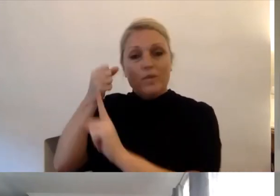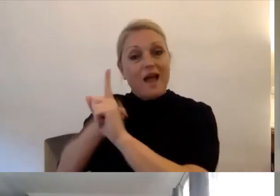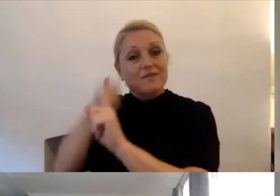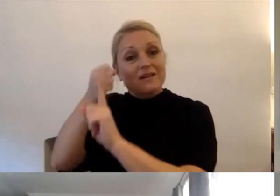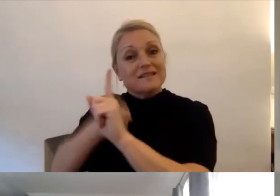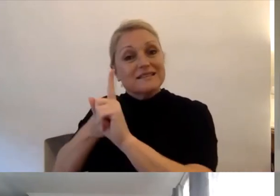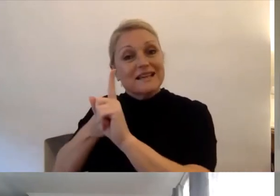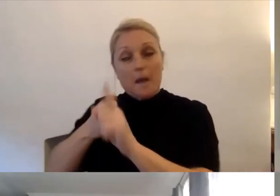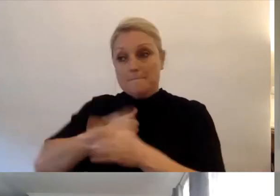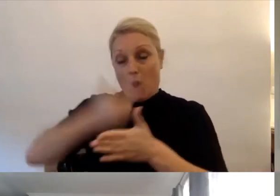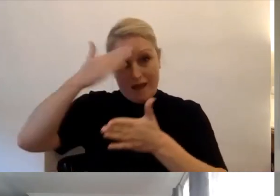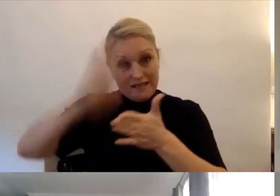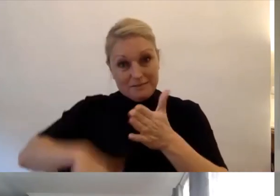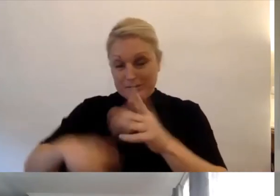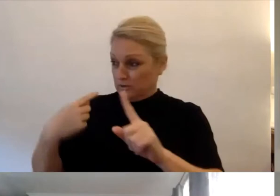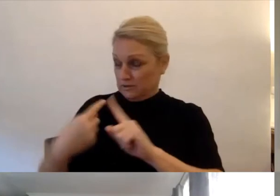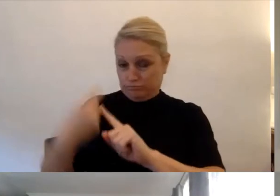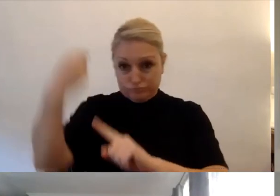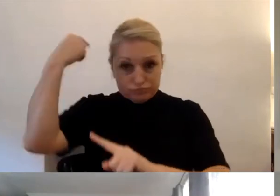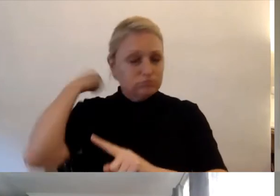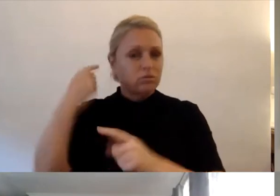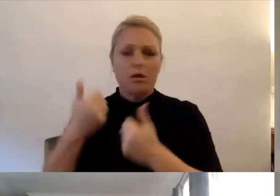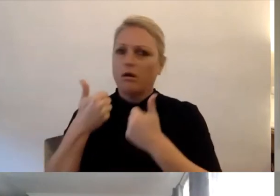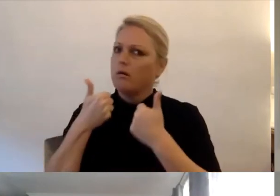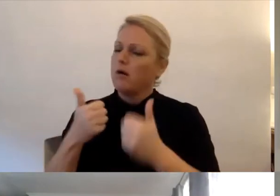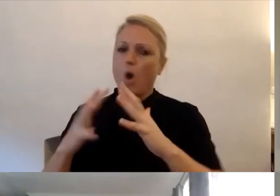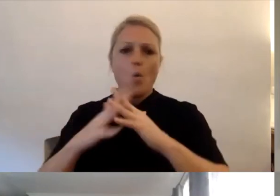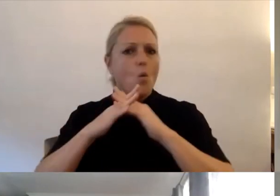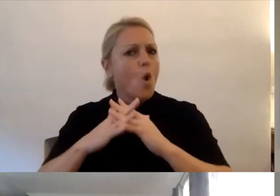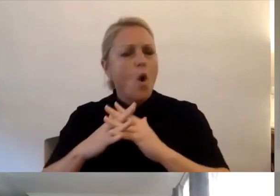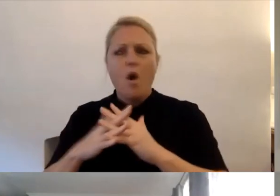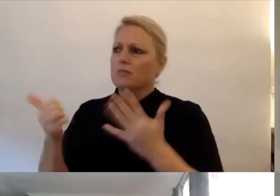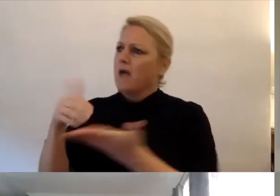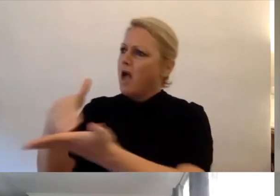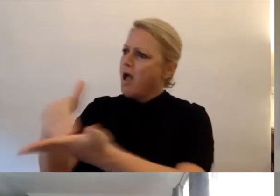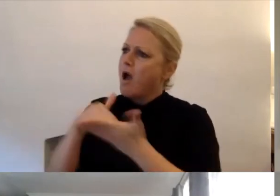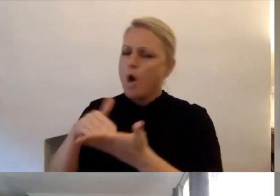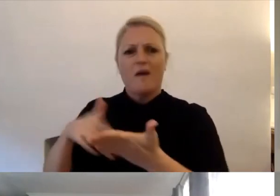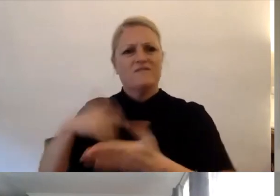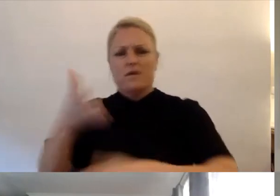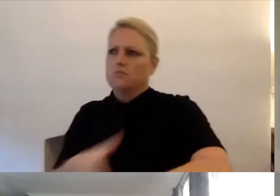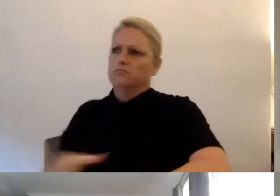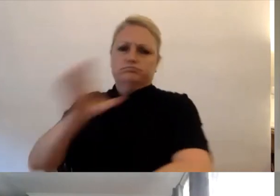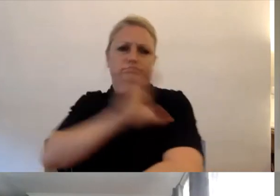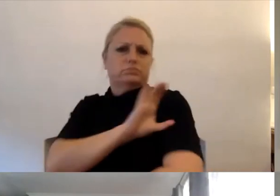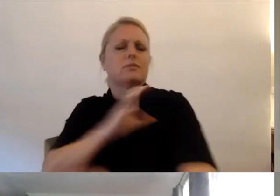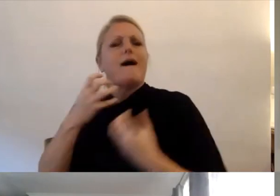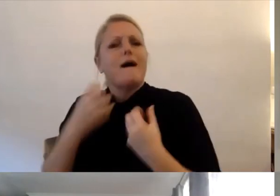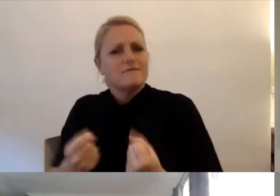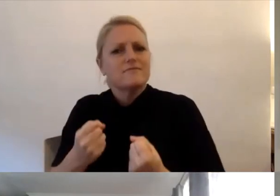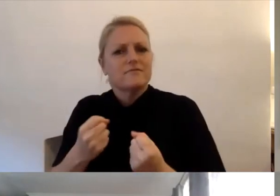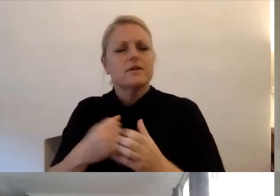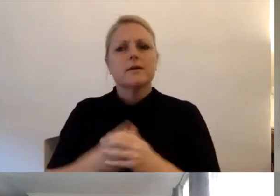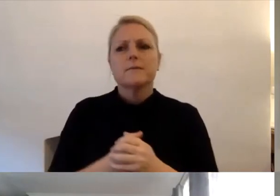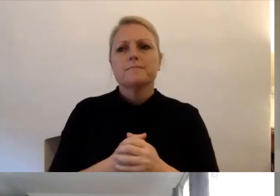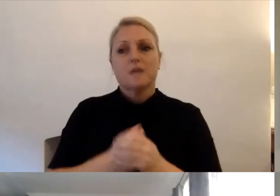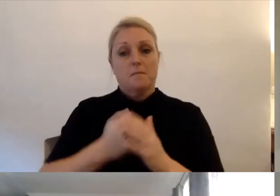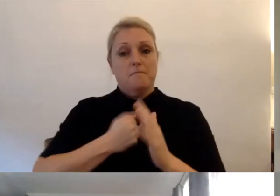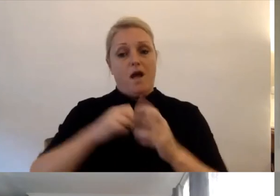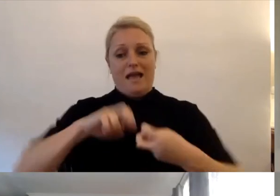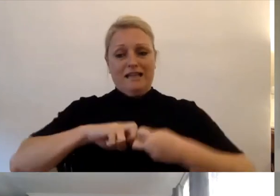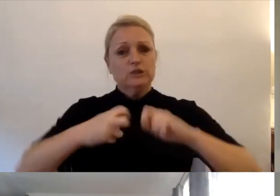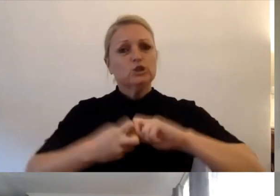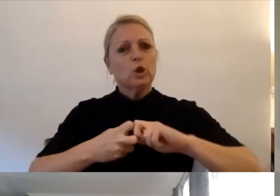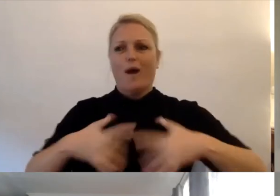I found it particularly useful because I felt my voice was being heard and my matter was dealt with in a